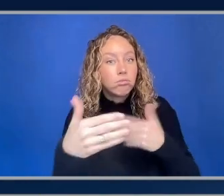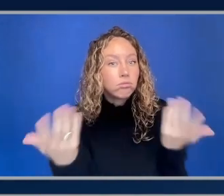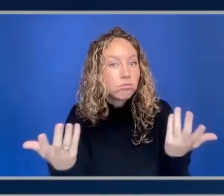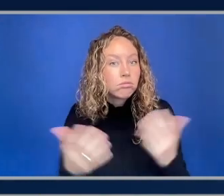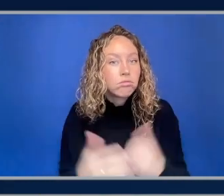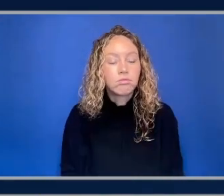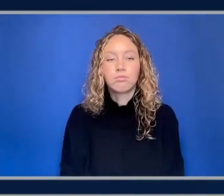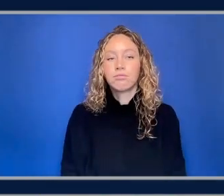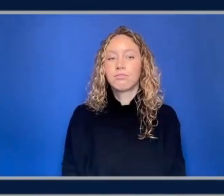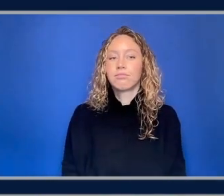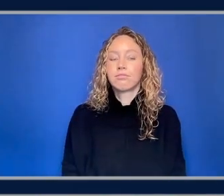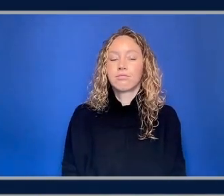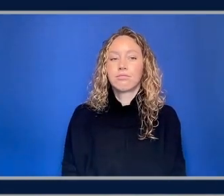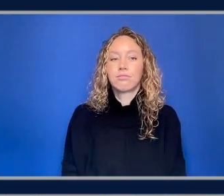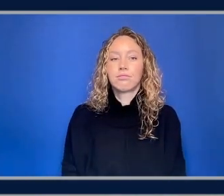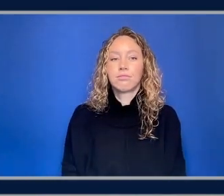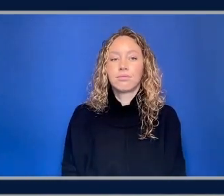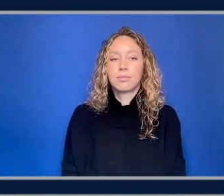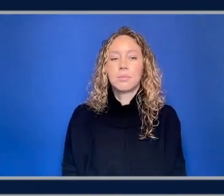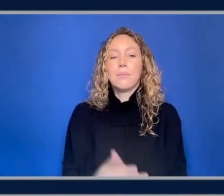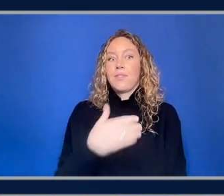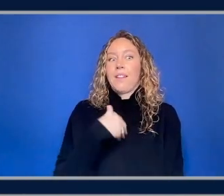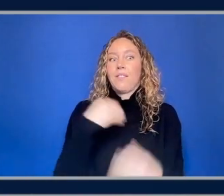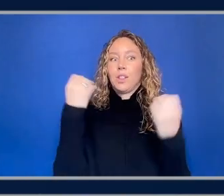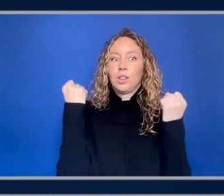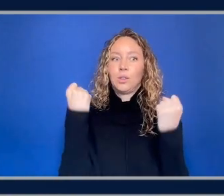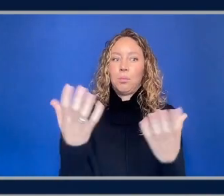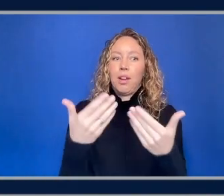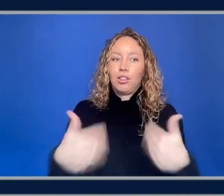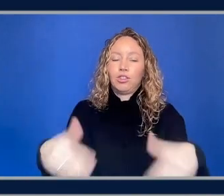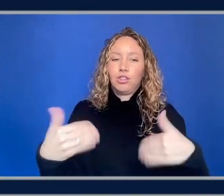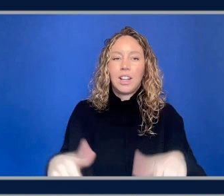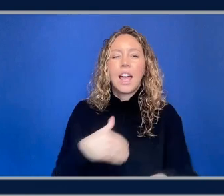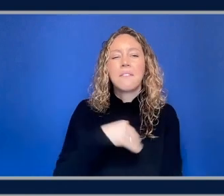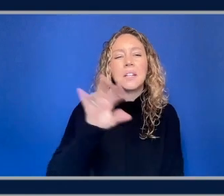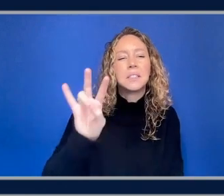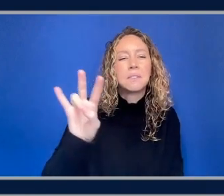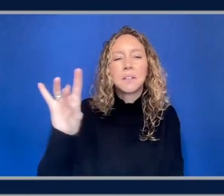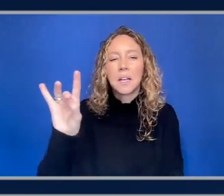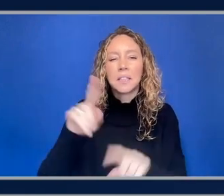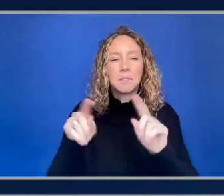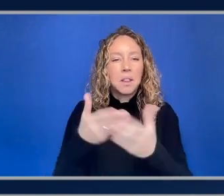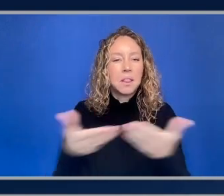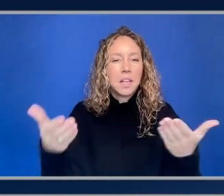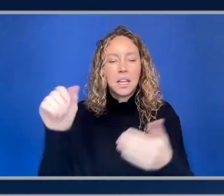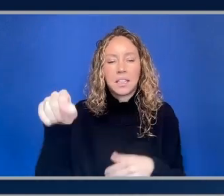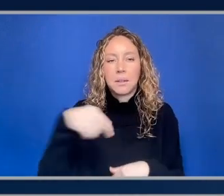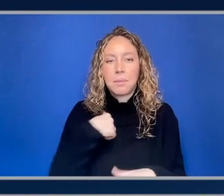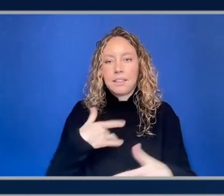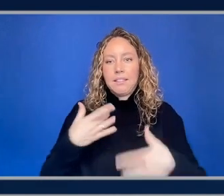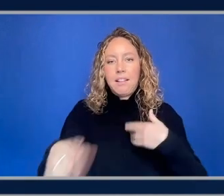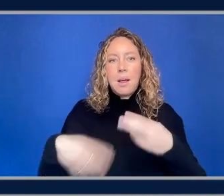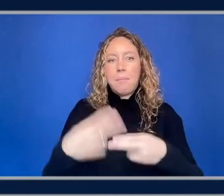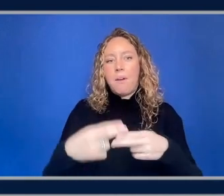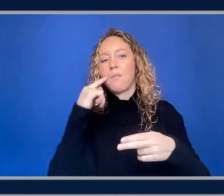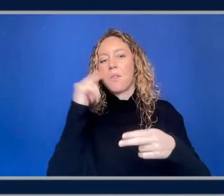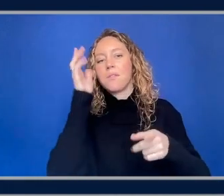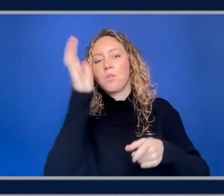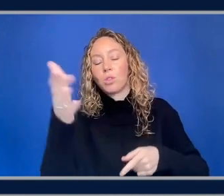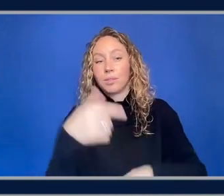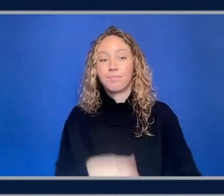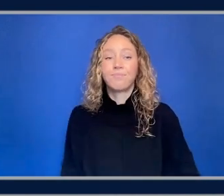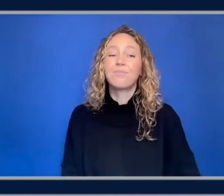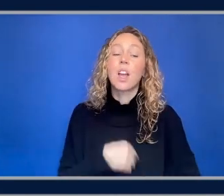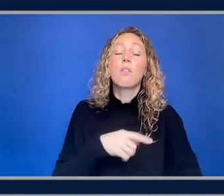the there's so much there's probably seven or eight different things that i'm excited about i'm excited about hearing from our